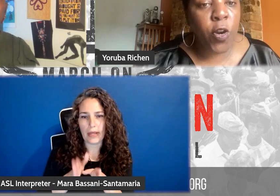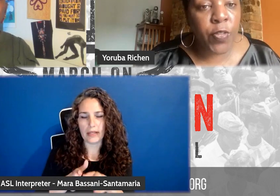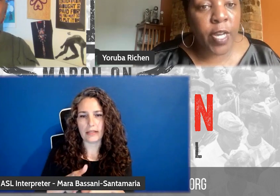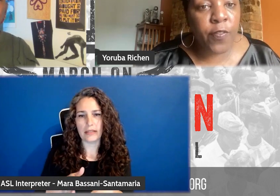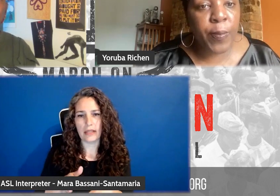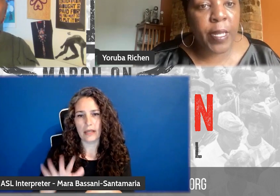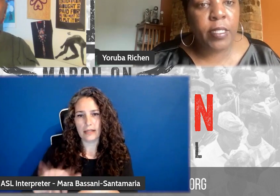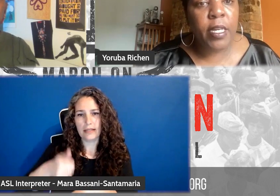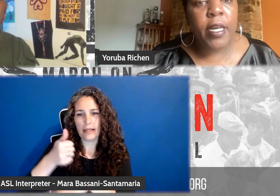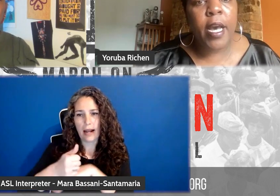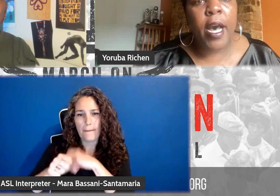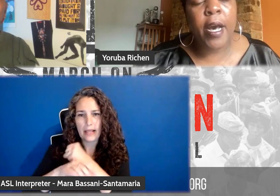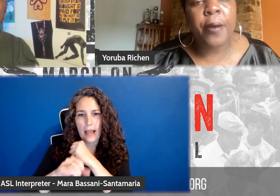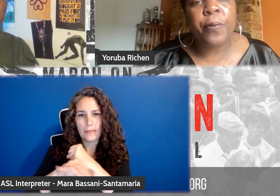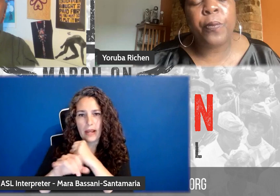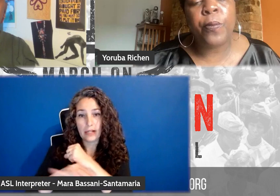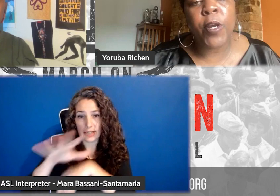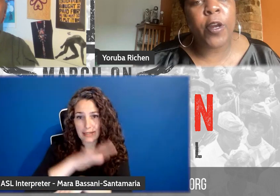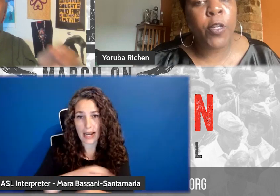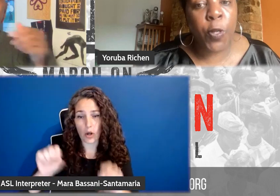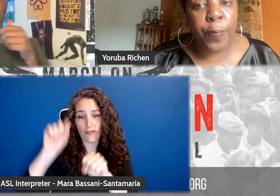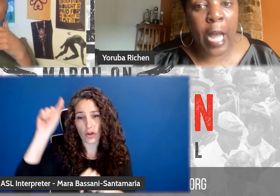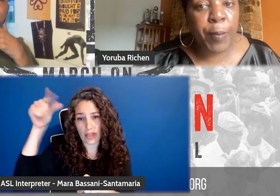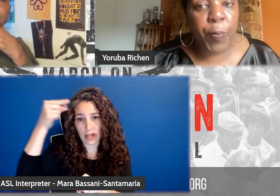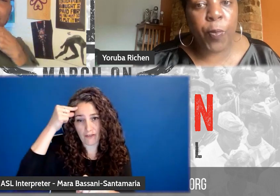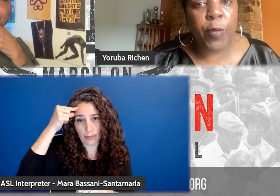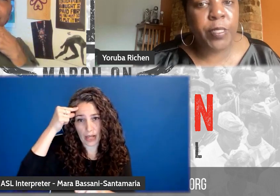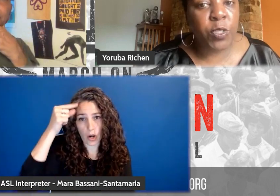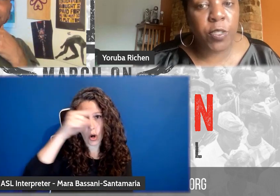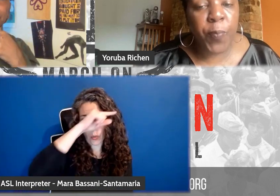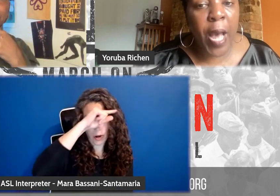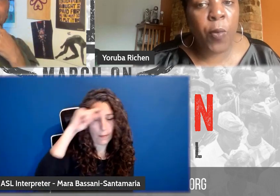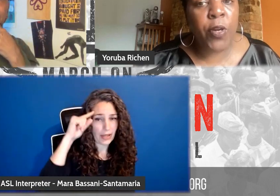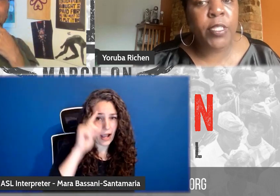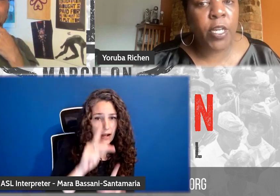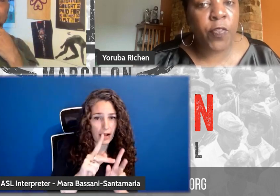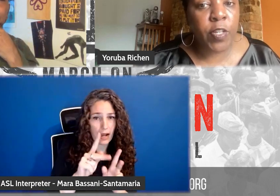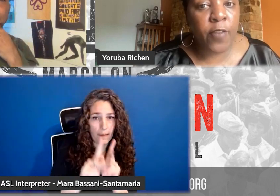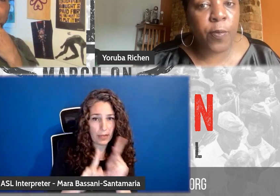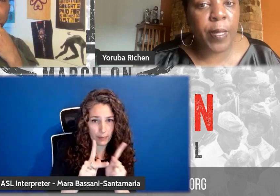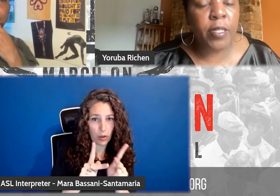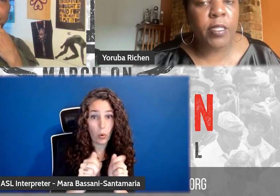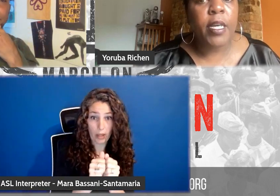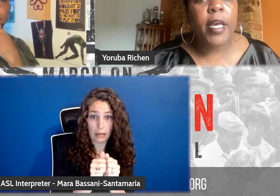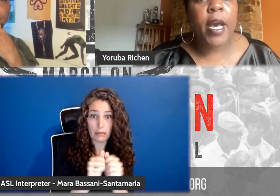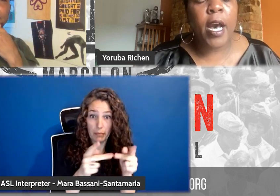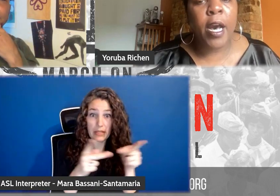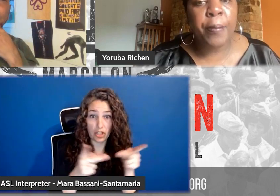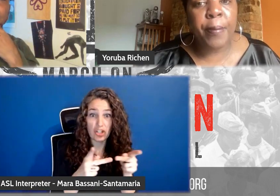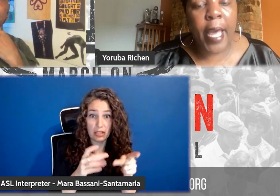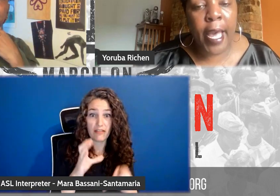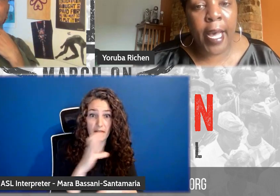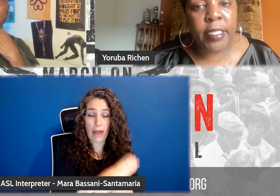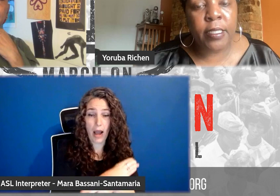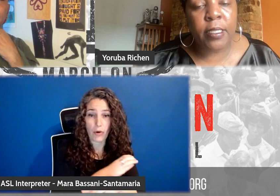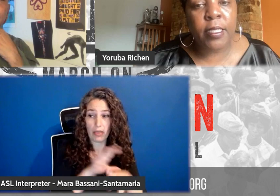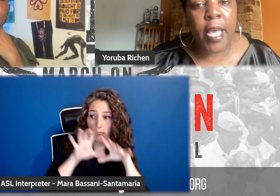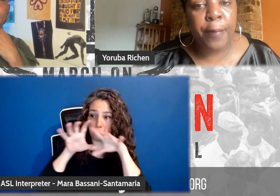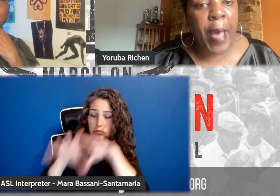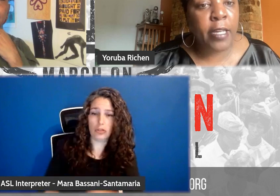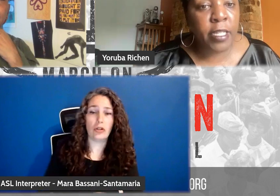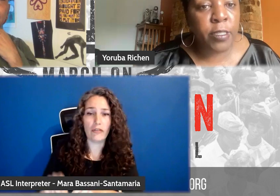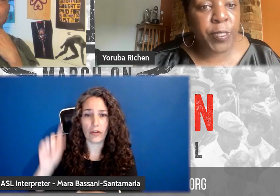take over the government, where, you know, Black people were in positions of power, take over the government, and